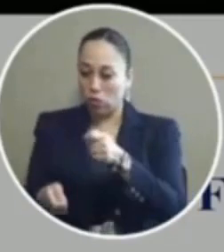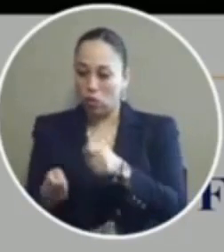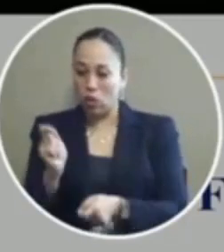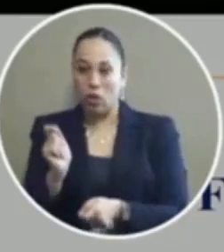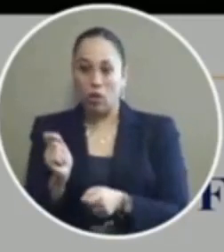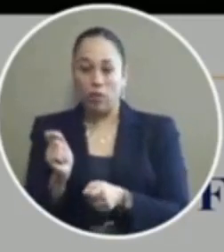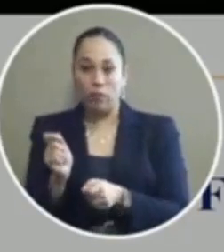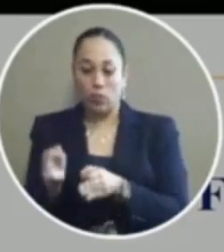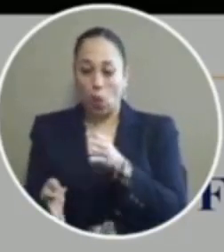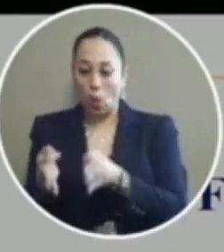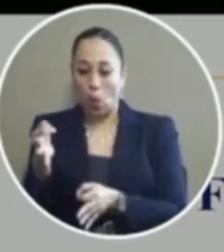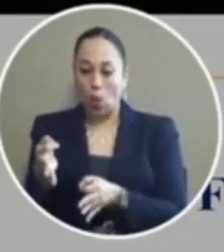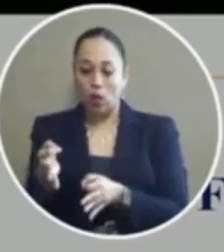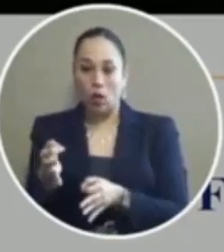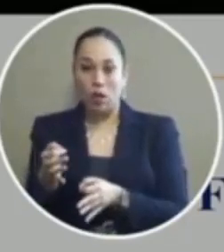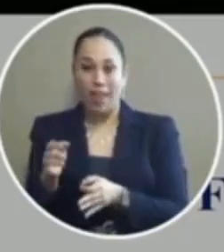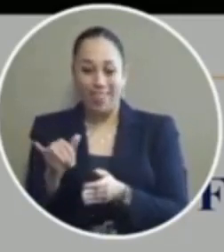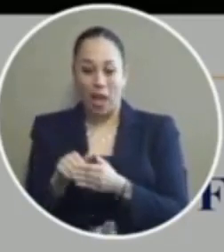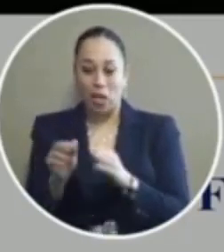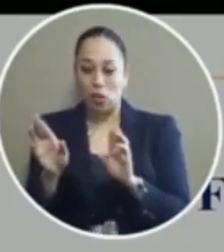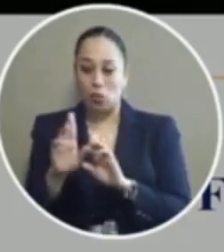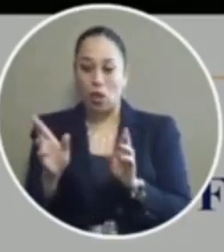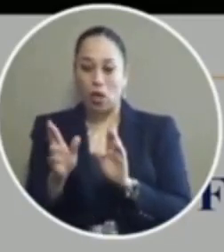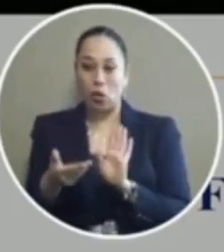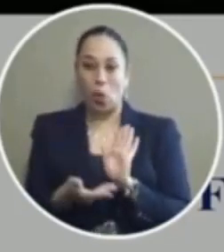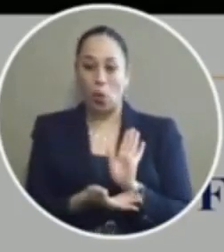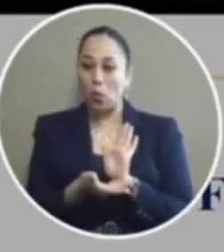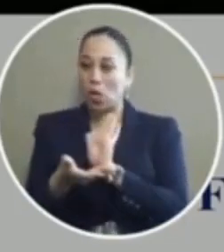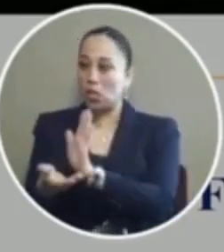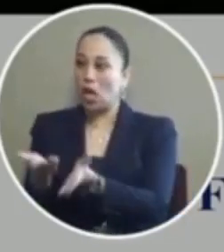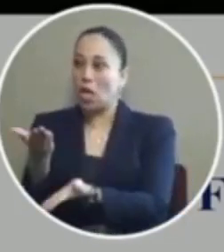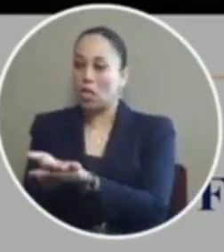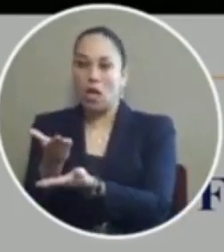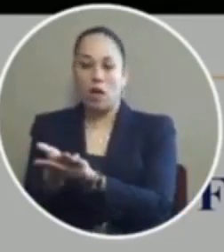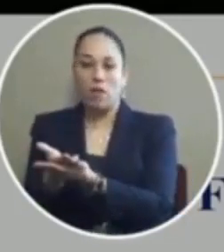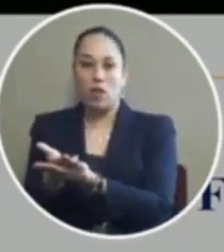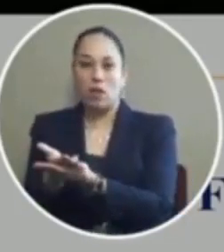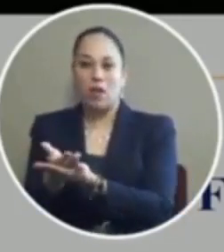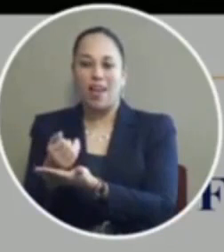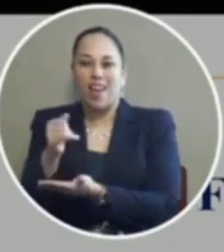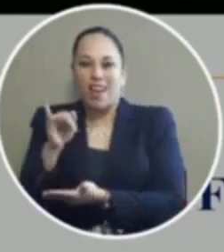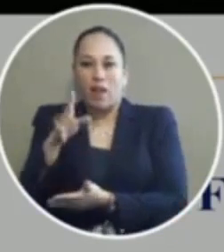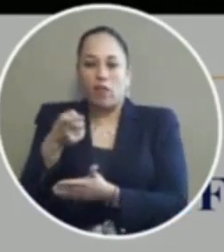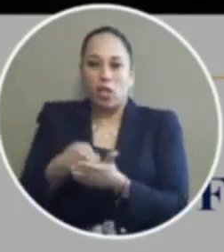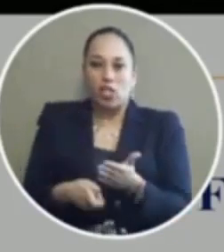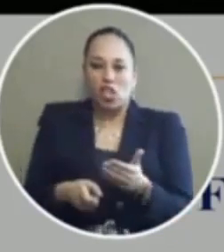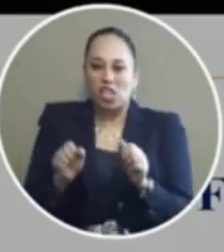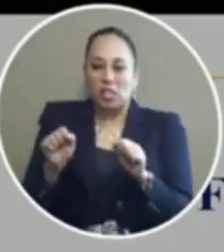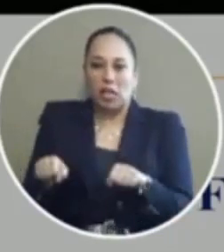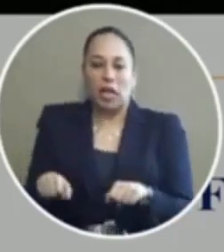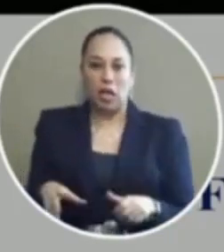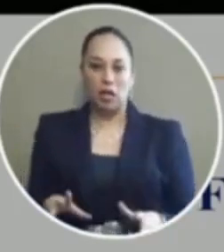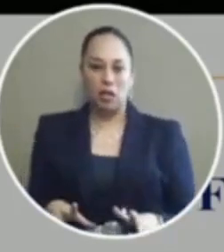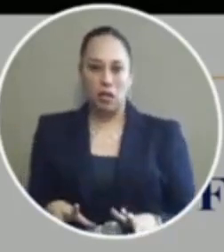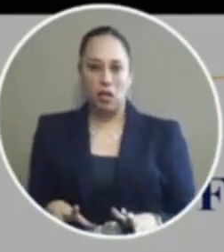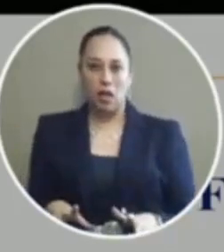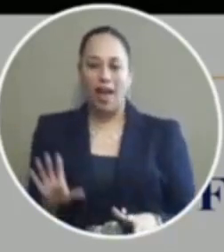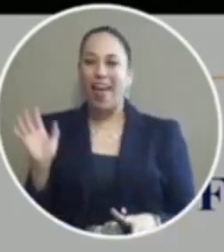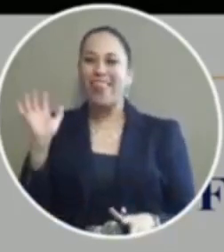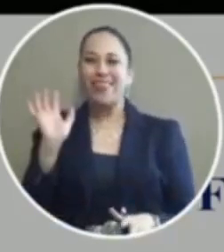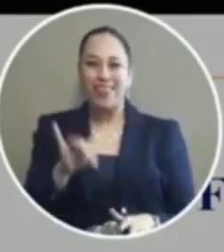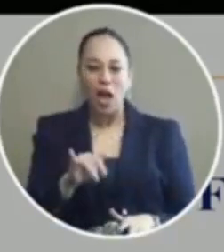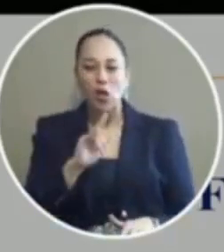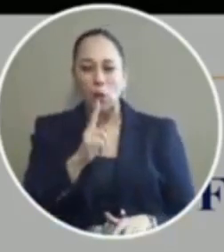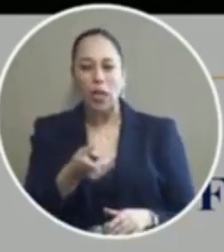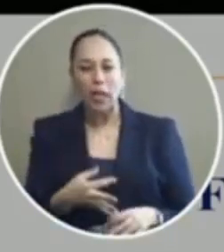to answer that is prepared to present the evidence they have if the if the charge is contested that is really